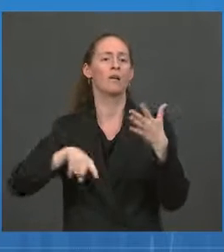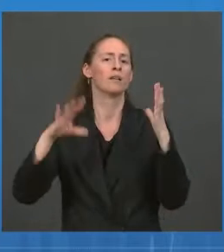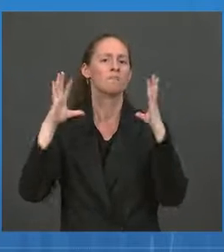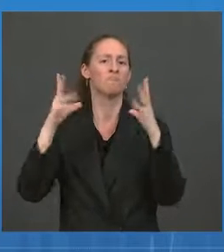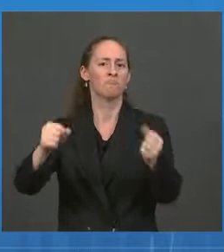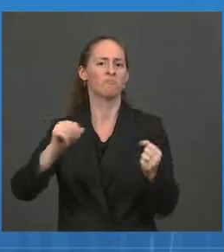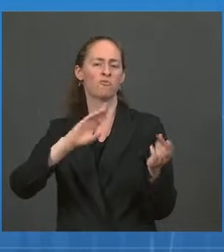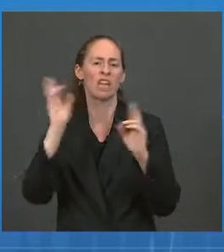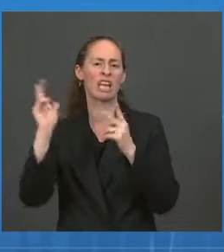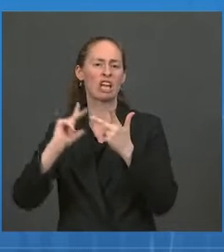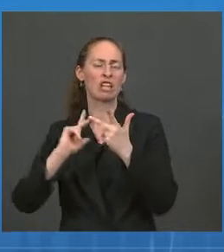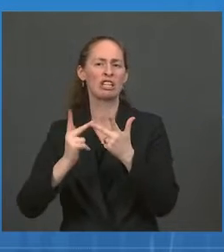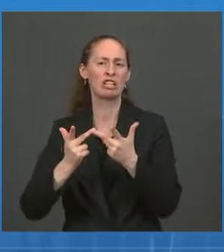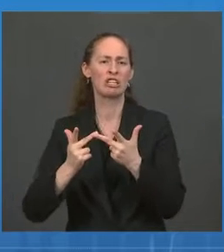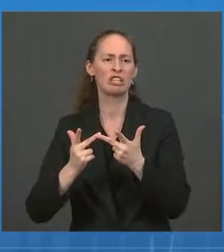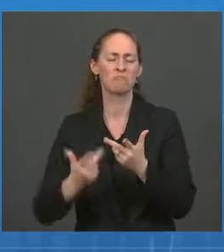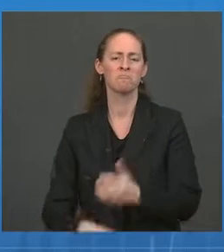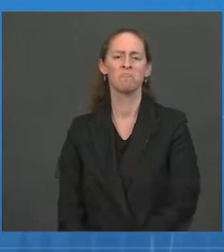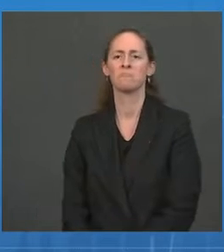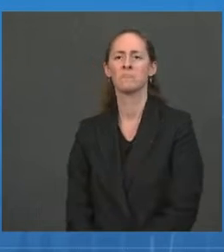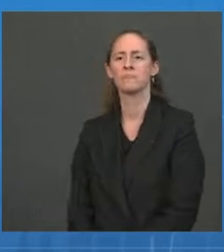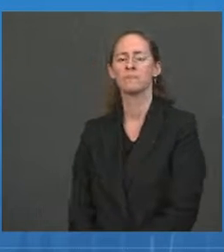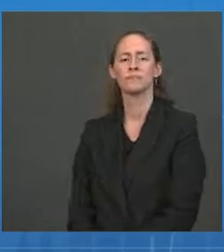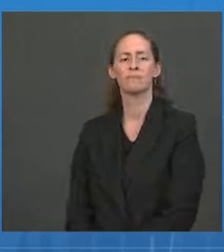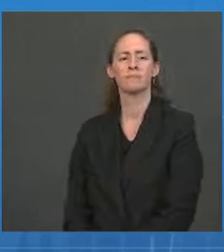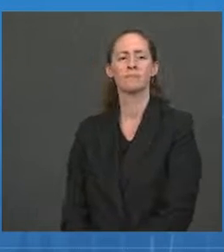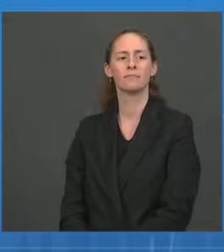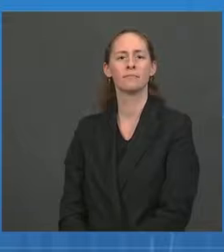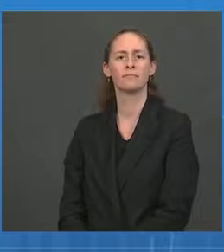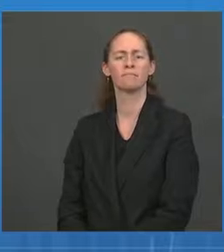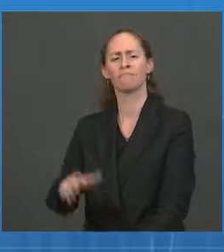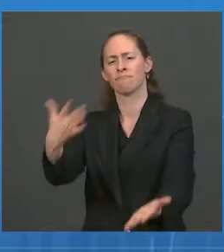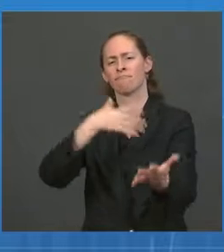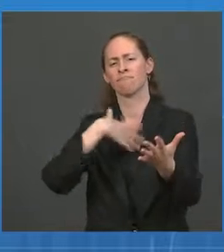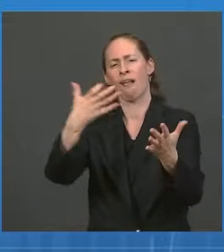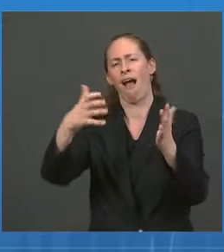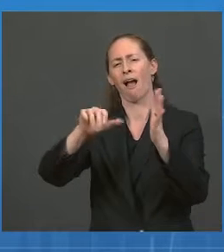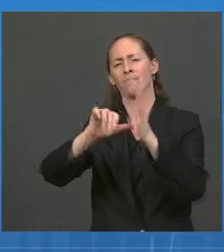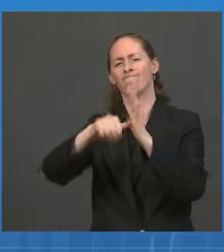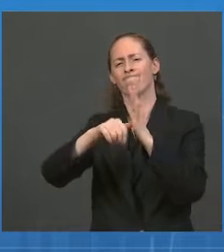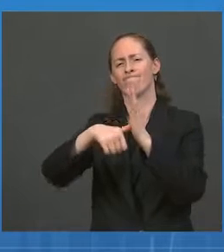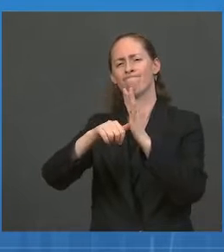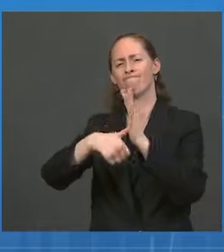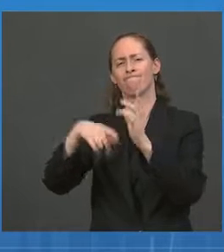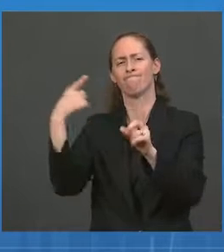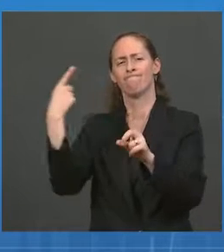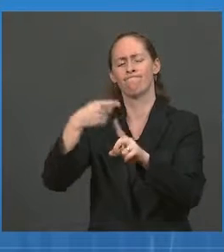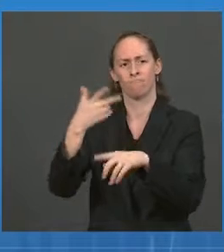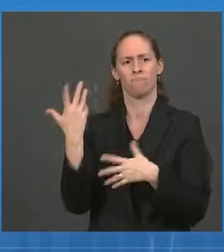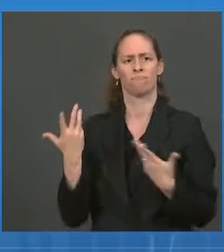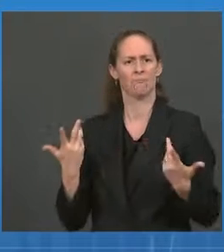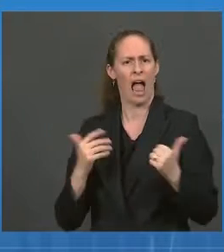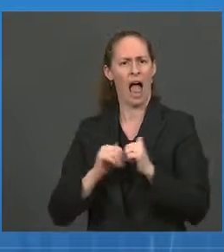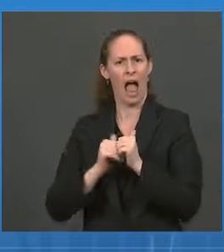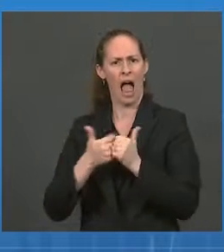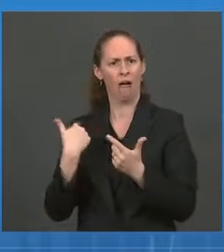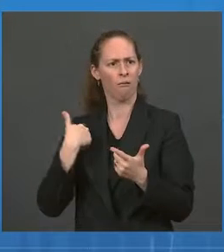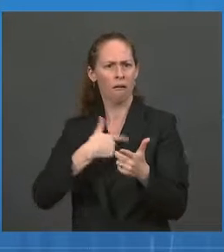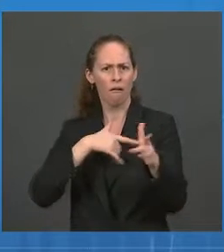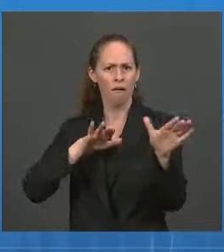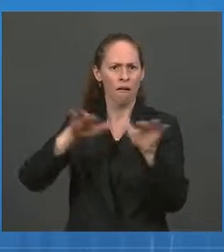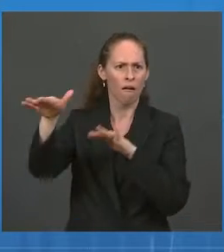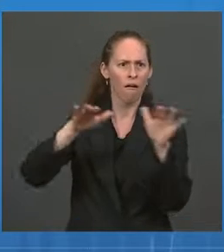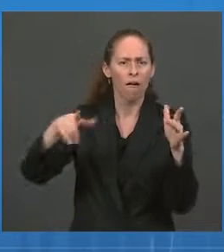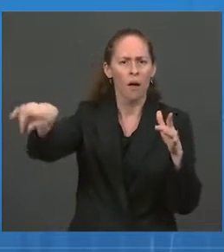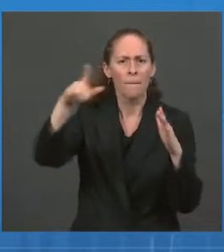boosters. I want to emphasize, Josh, when you talk about incentives and I'll add to that, the